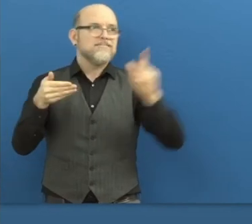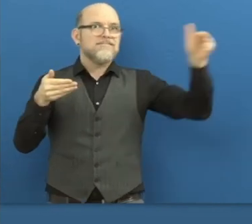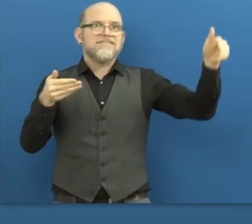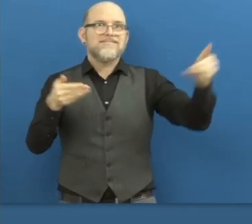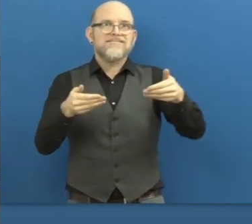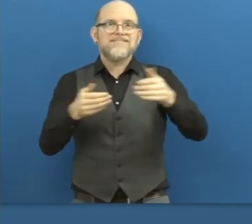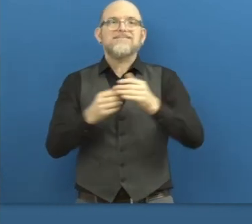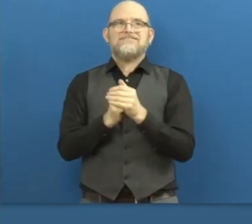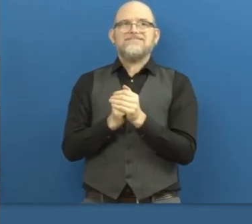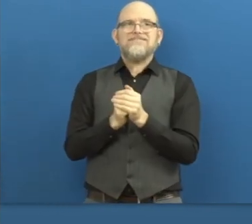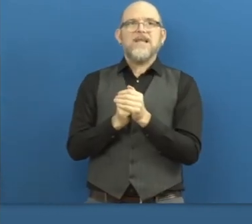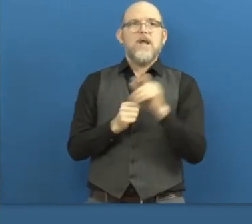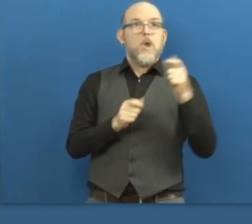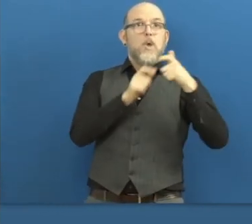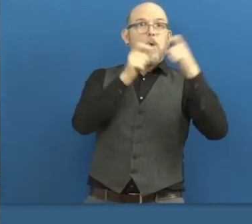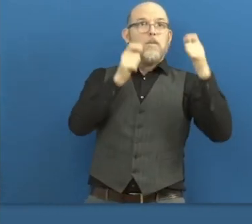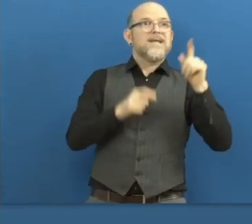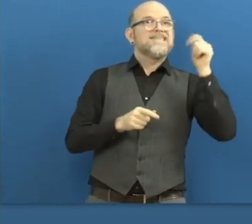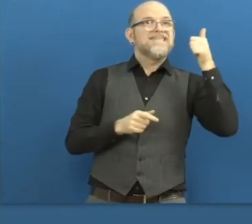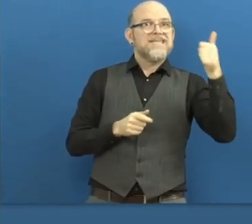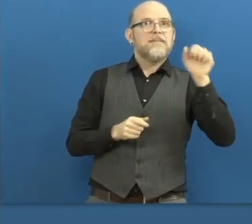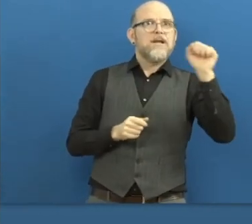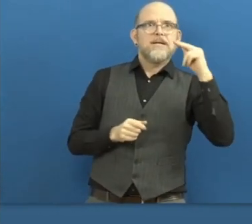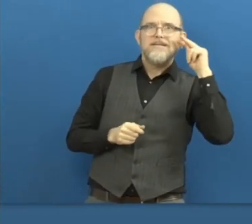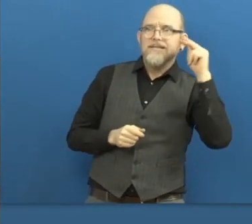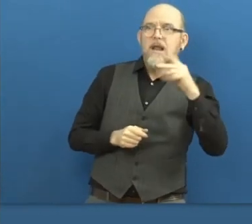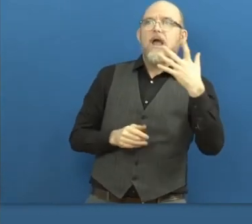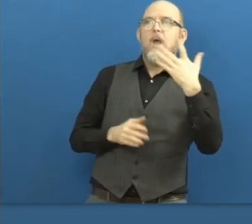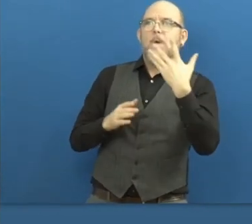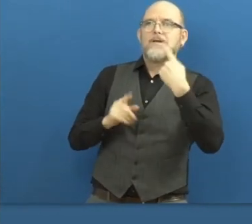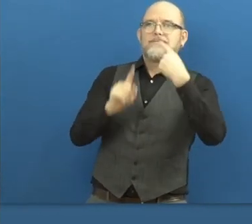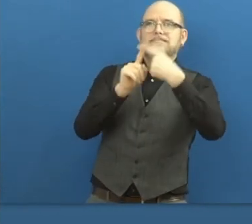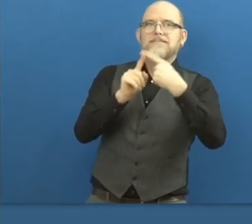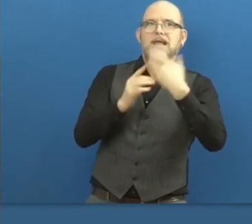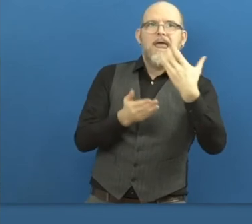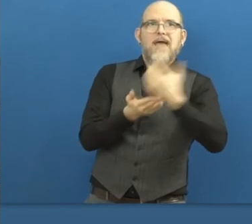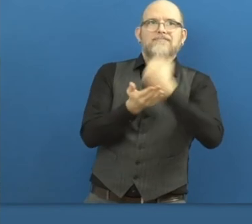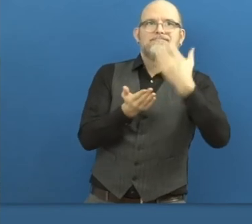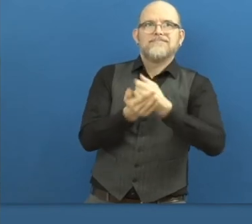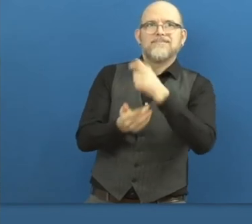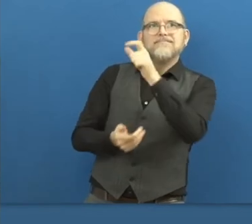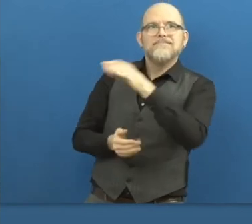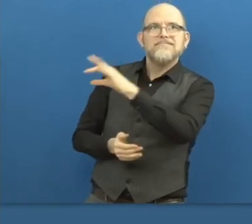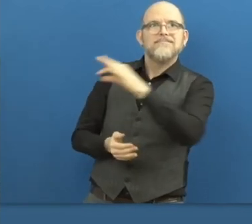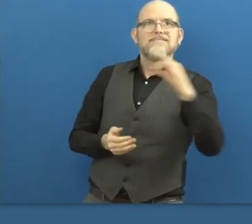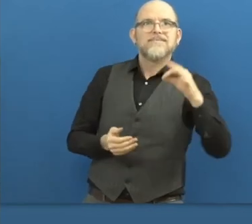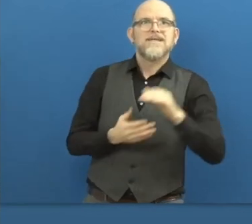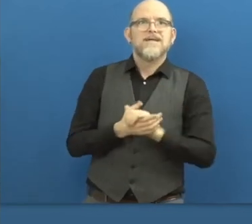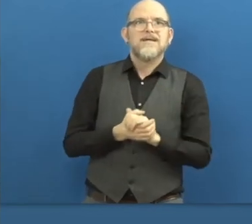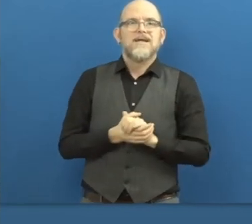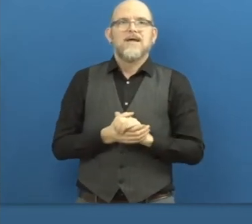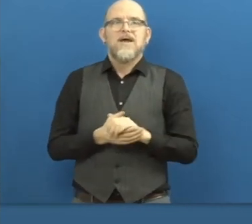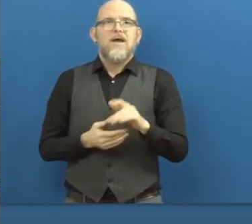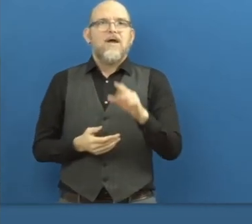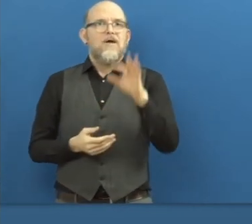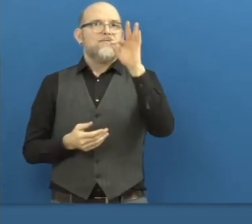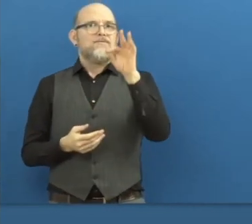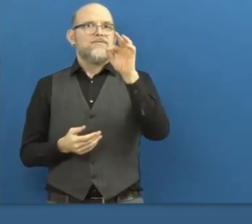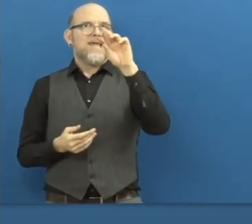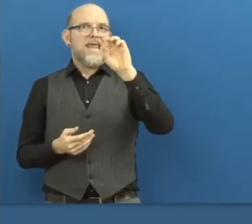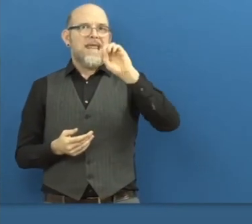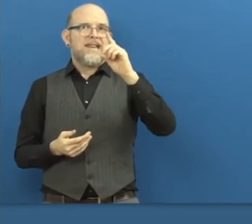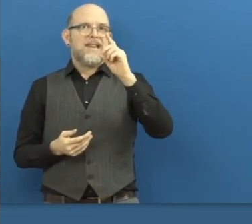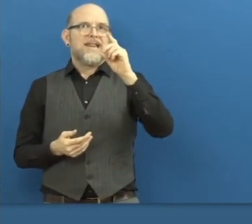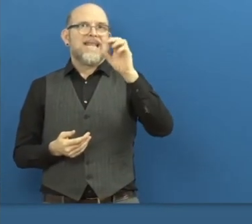Now I see that Frederick has joined us from Riziki. For the last session that we have here, I was going to just